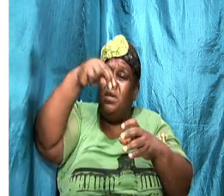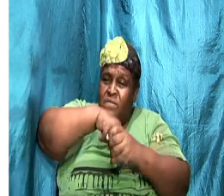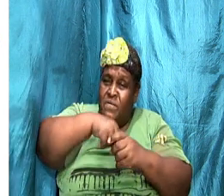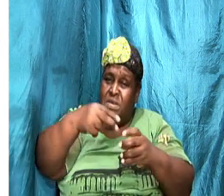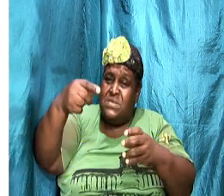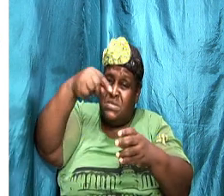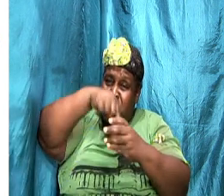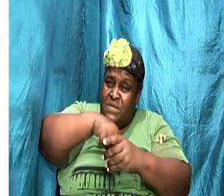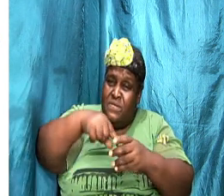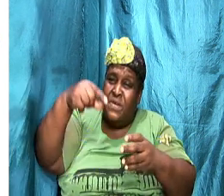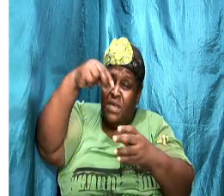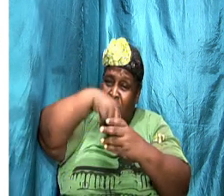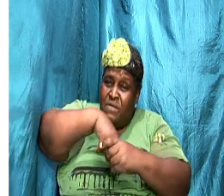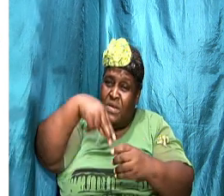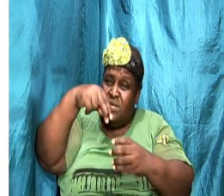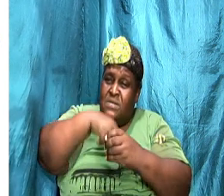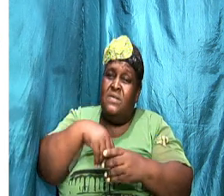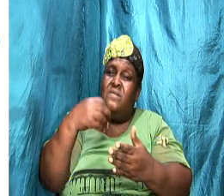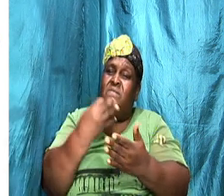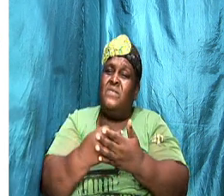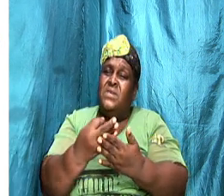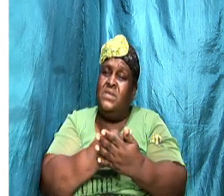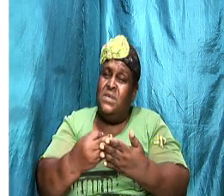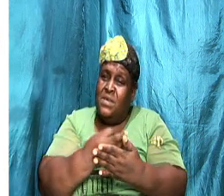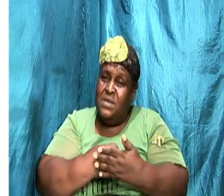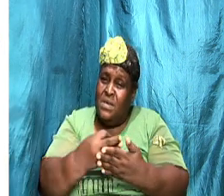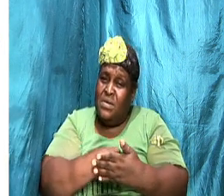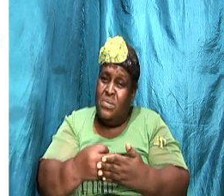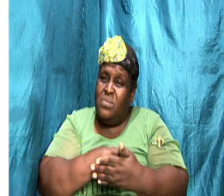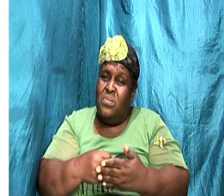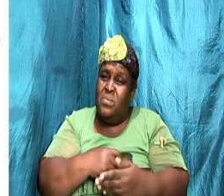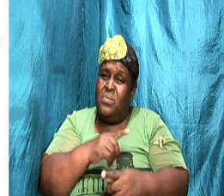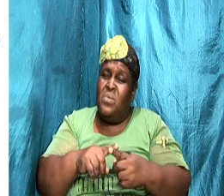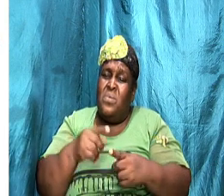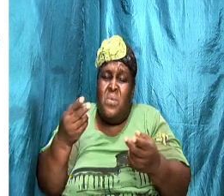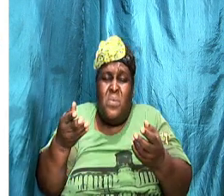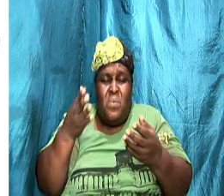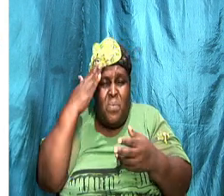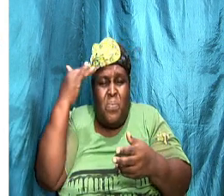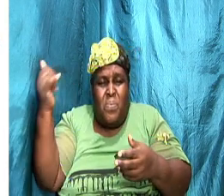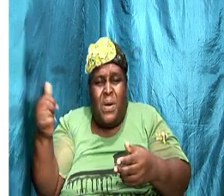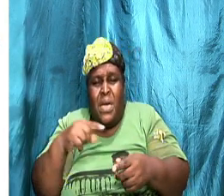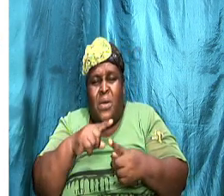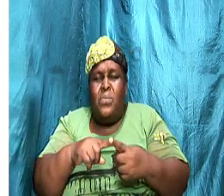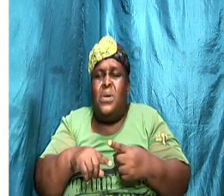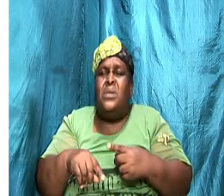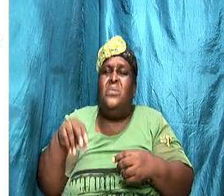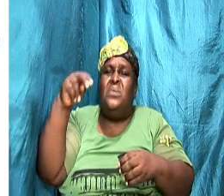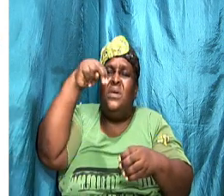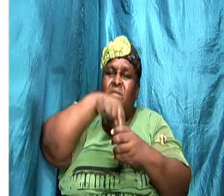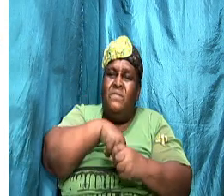so much financially why is it that after you invest so much emotionally